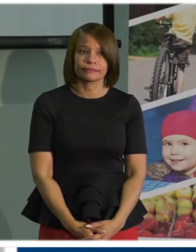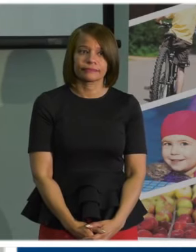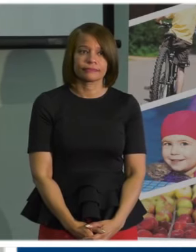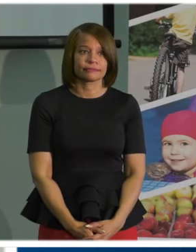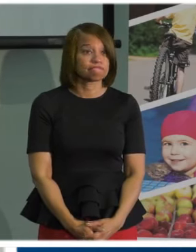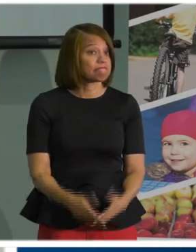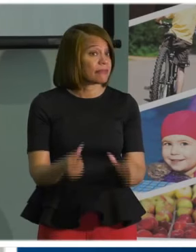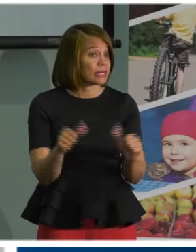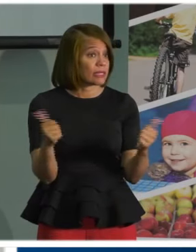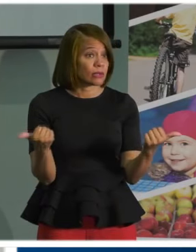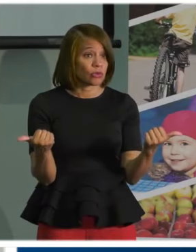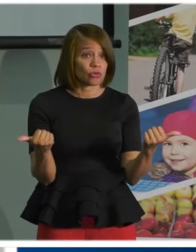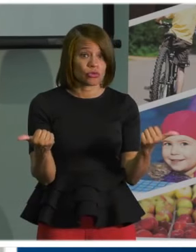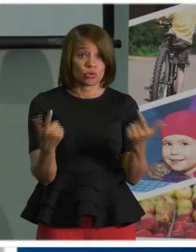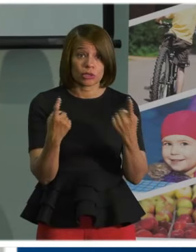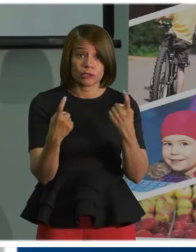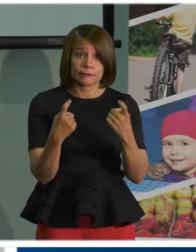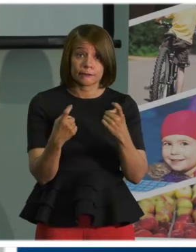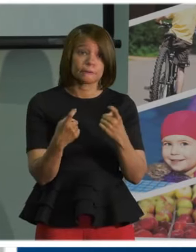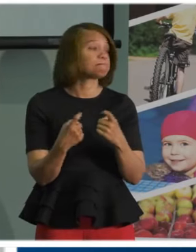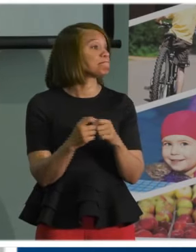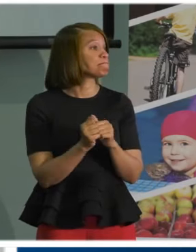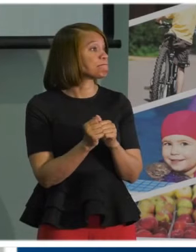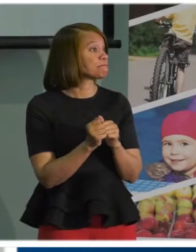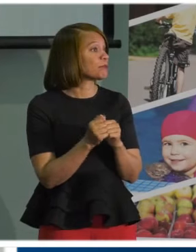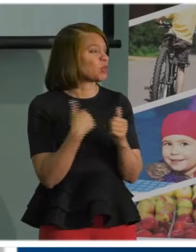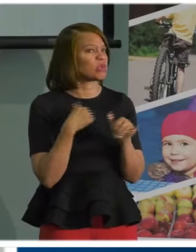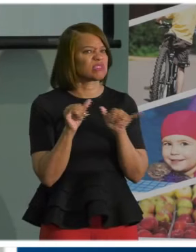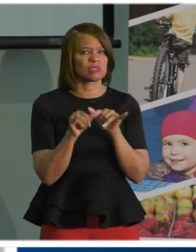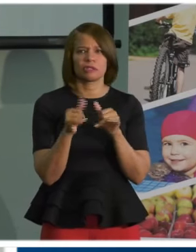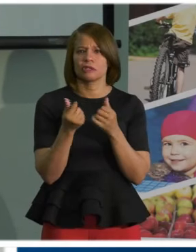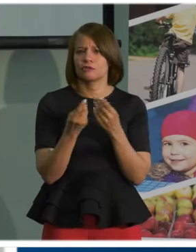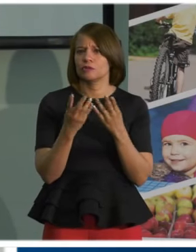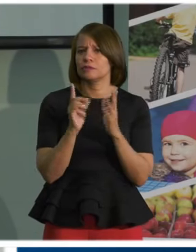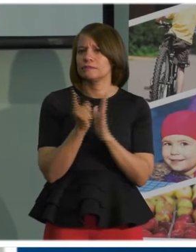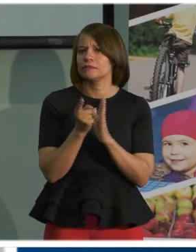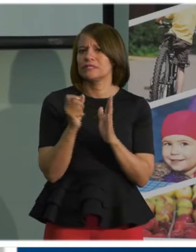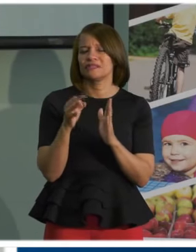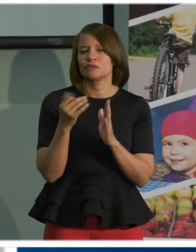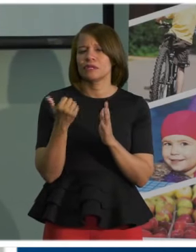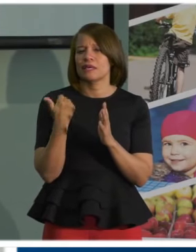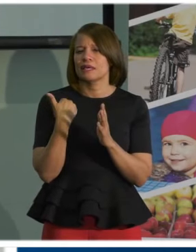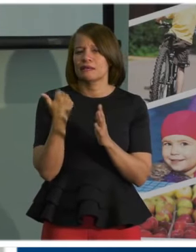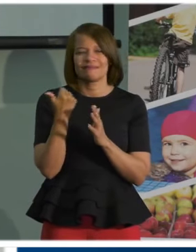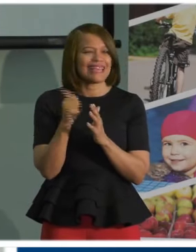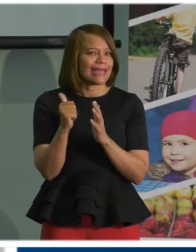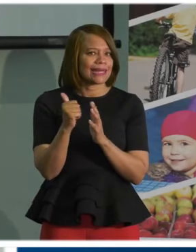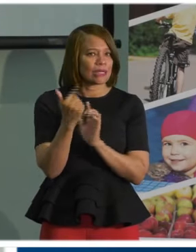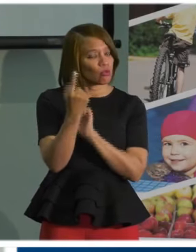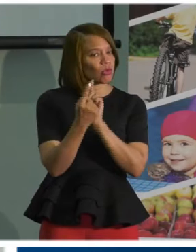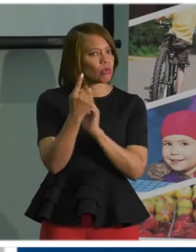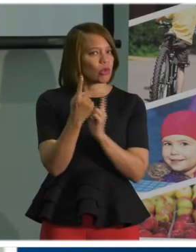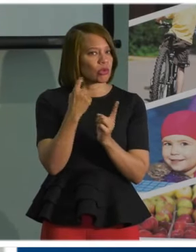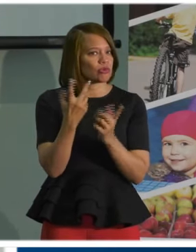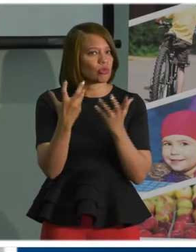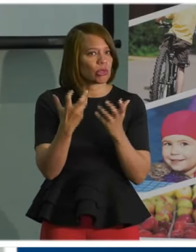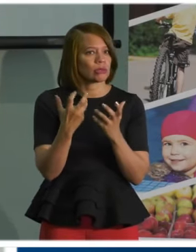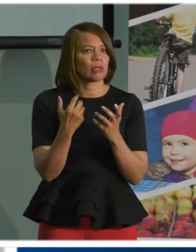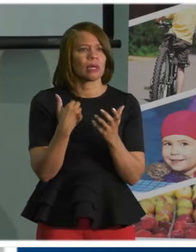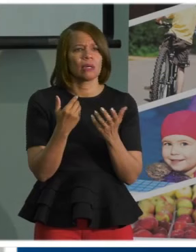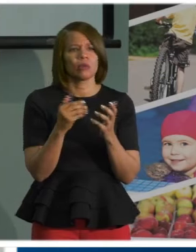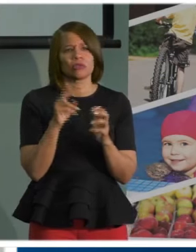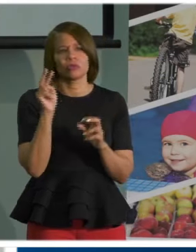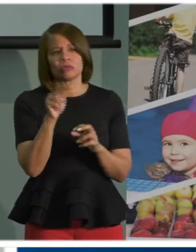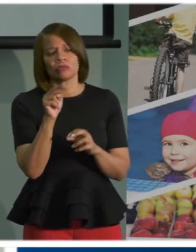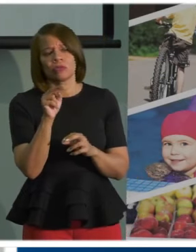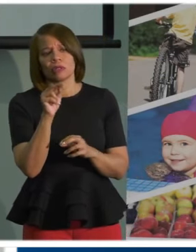Any additional, uh, questions? We'll hang around for a few minutes if you have any one-on-ones. I do want to look to Robin, because I think it's important for